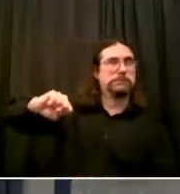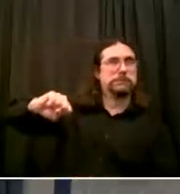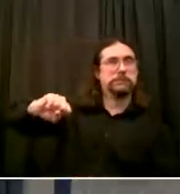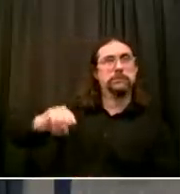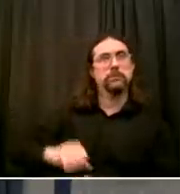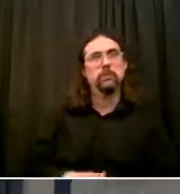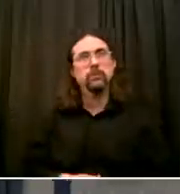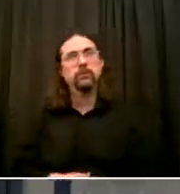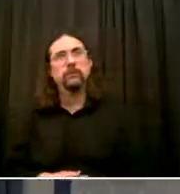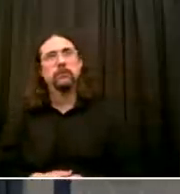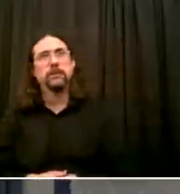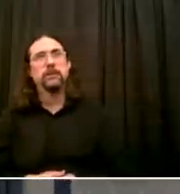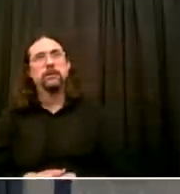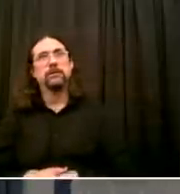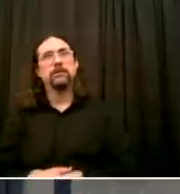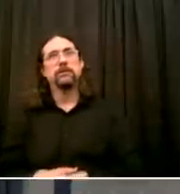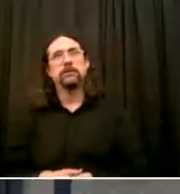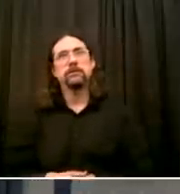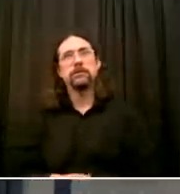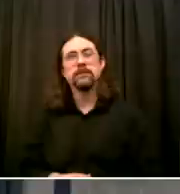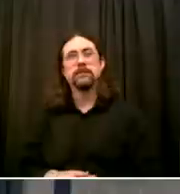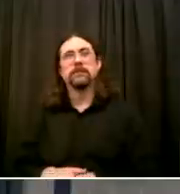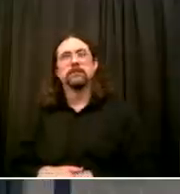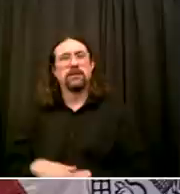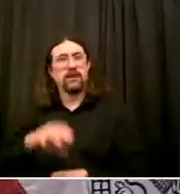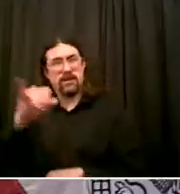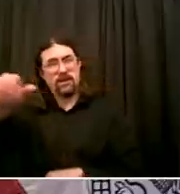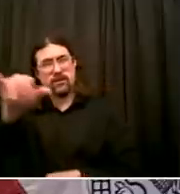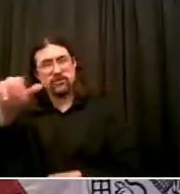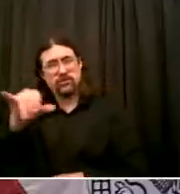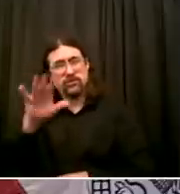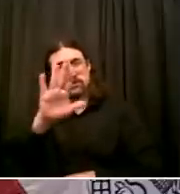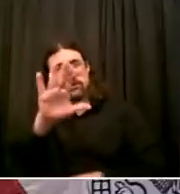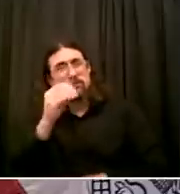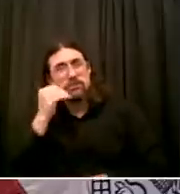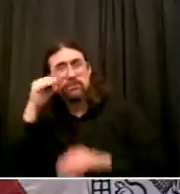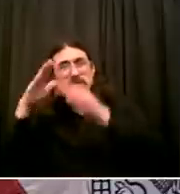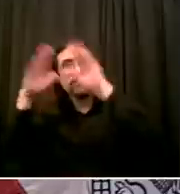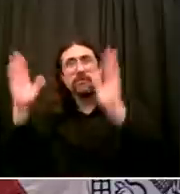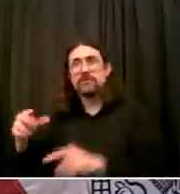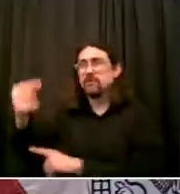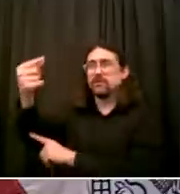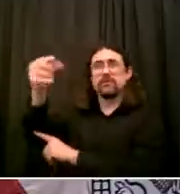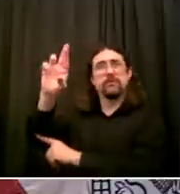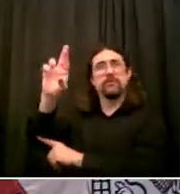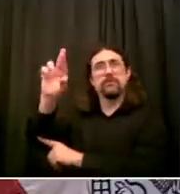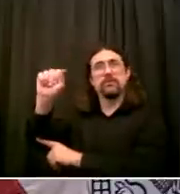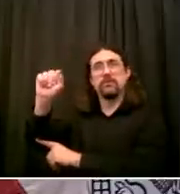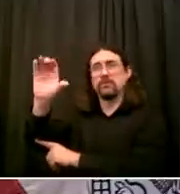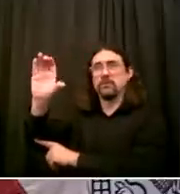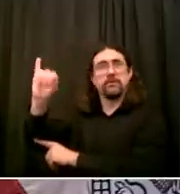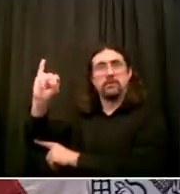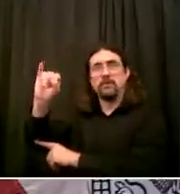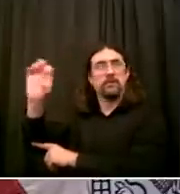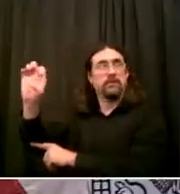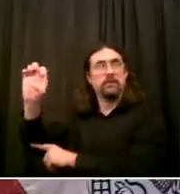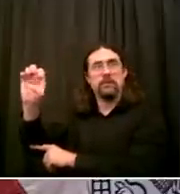How far does this go? Henry, it's such a good question I'll start and then if Shirlane or Phil want to add